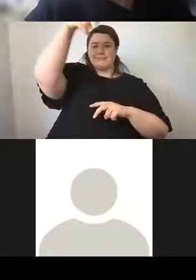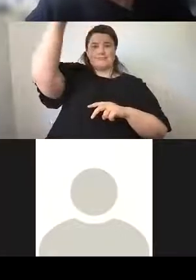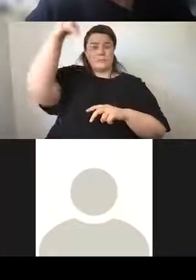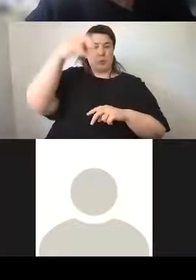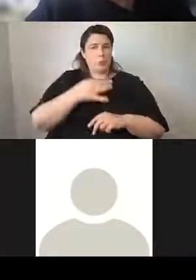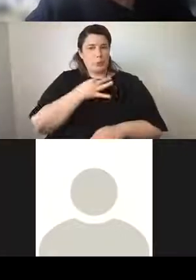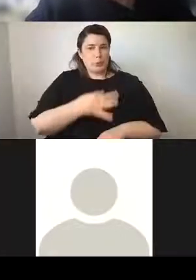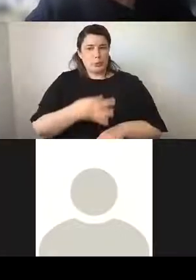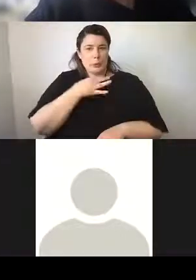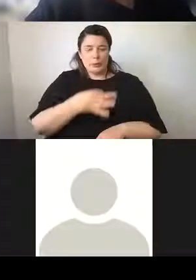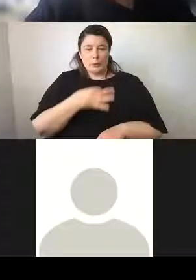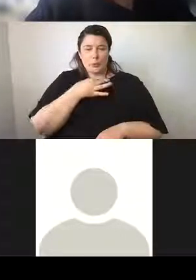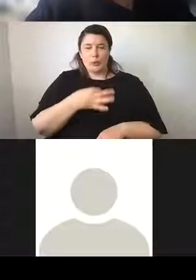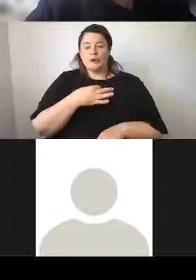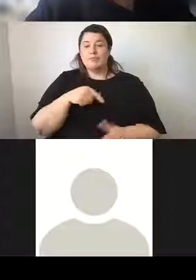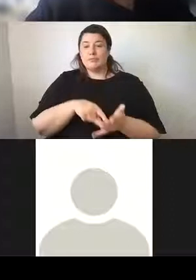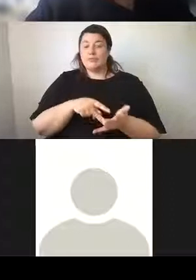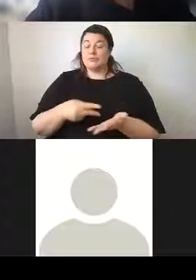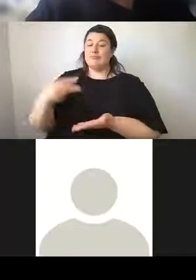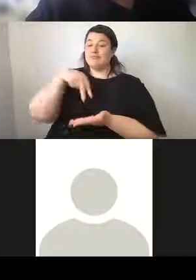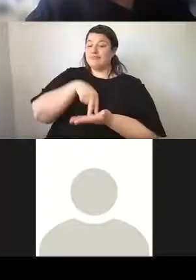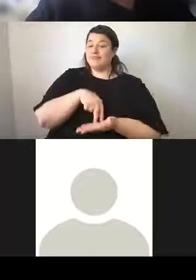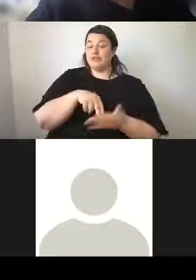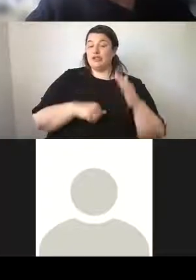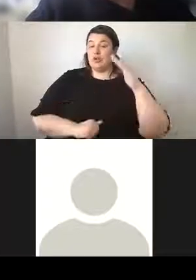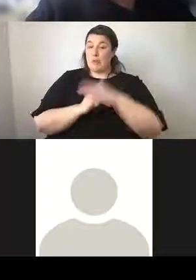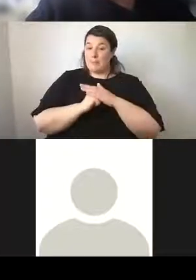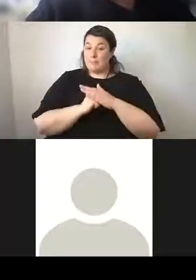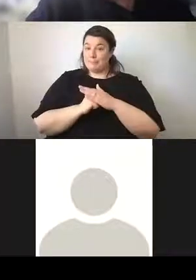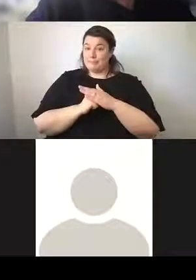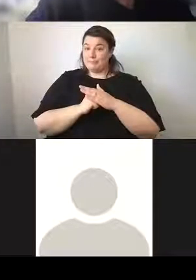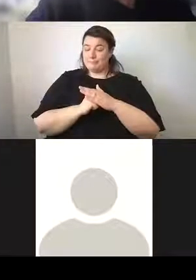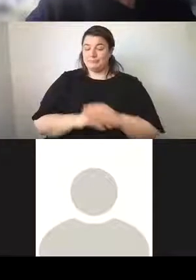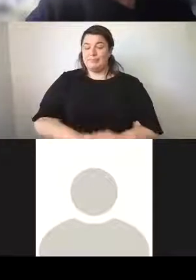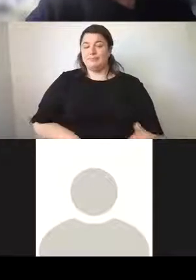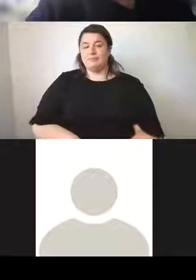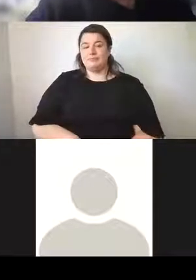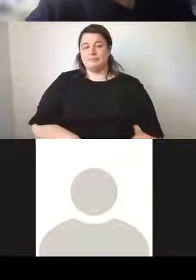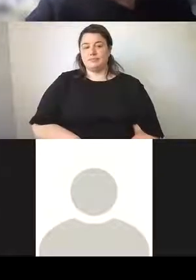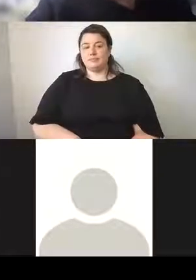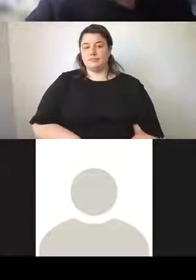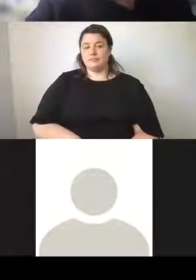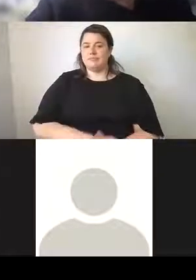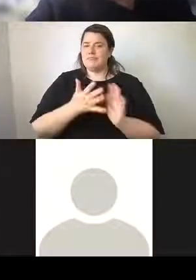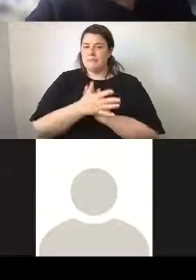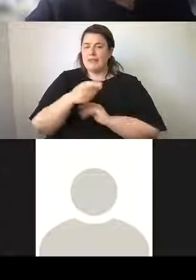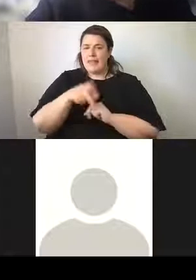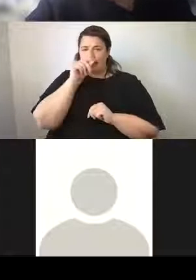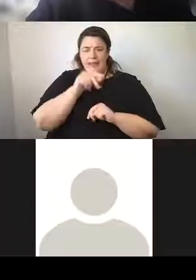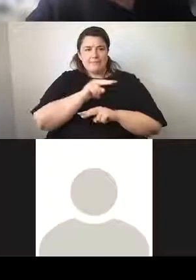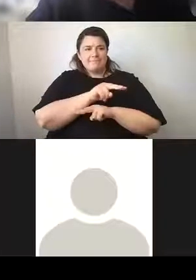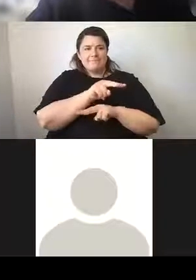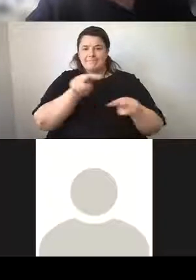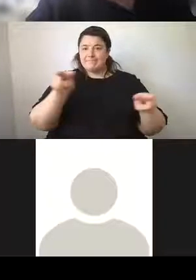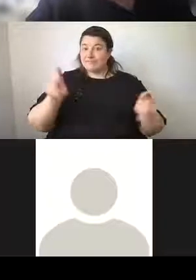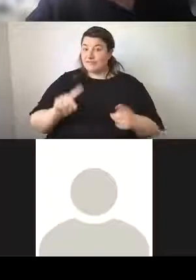placed to reach the top of what had been finished by them, offering them the opportunity for the